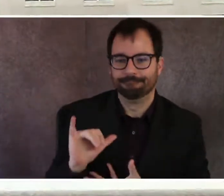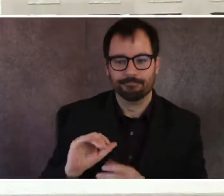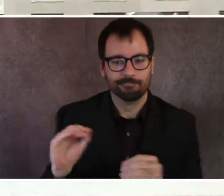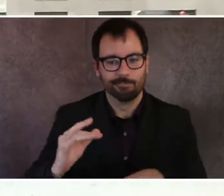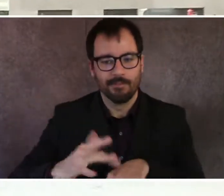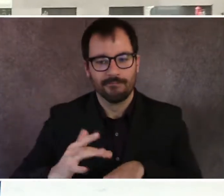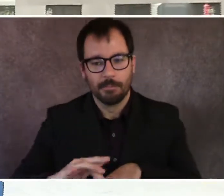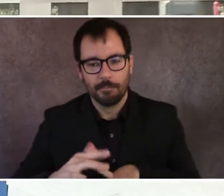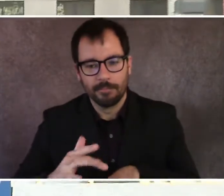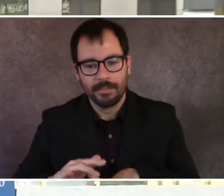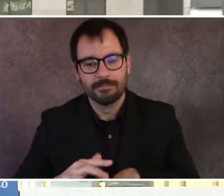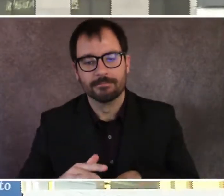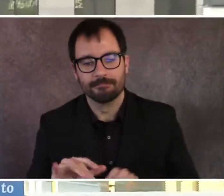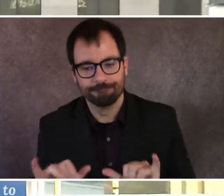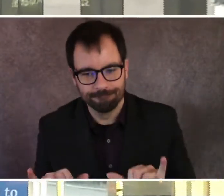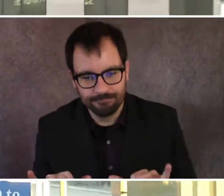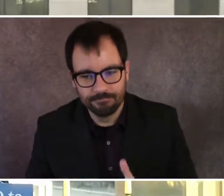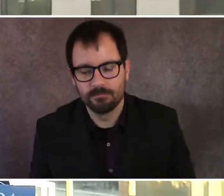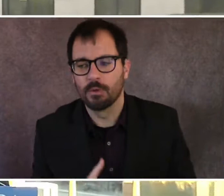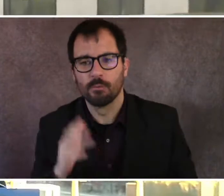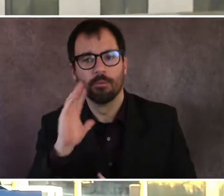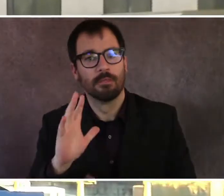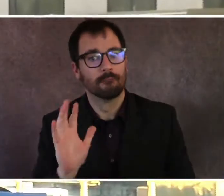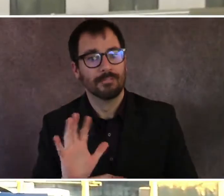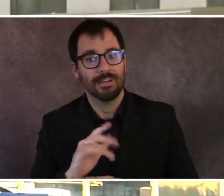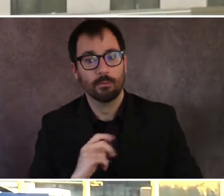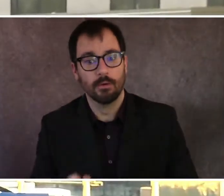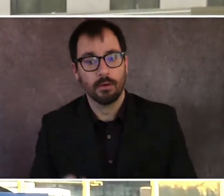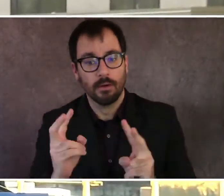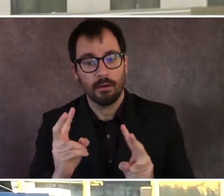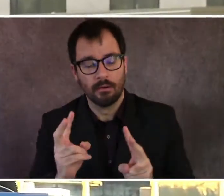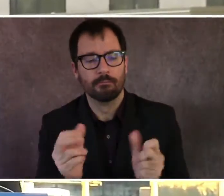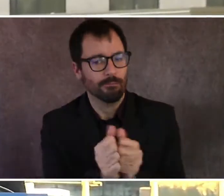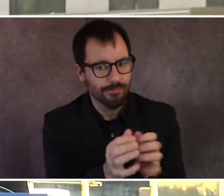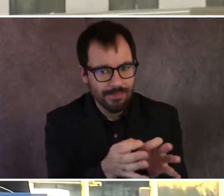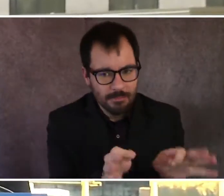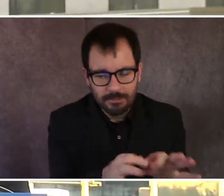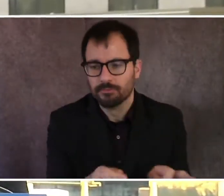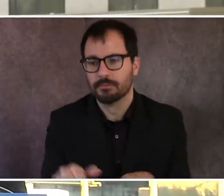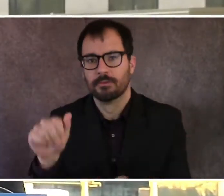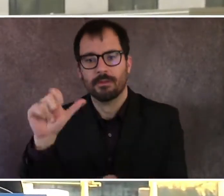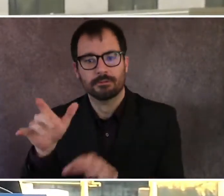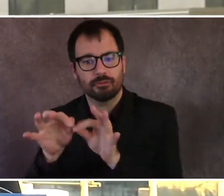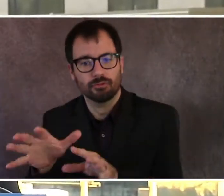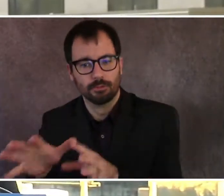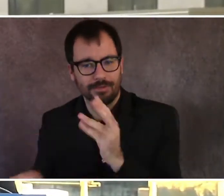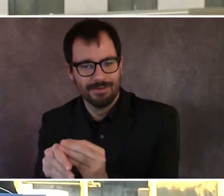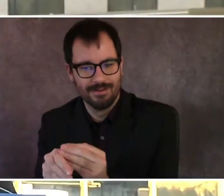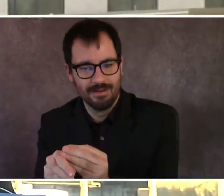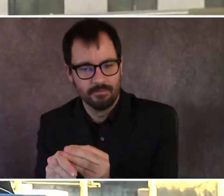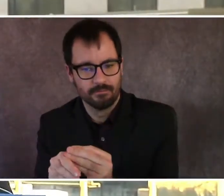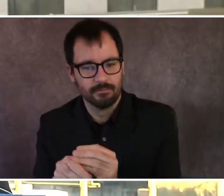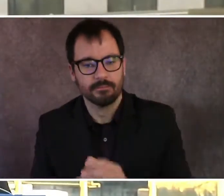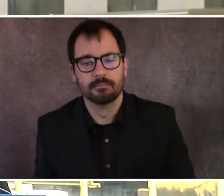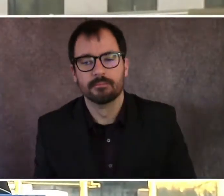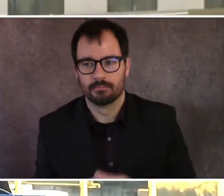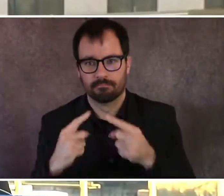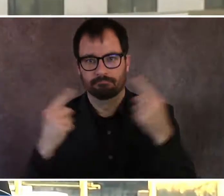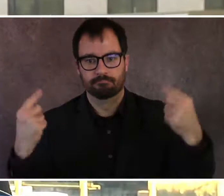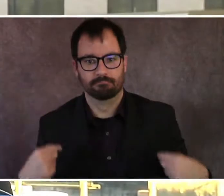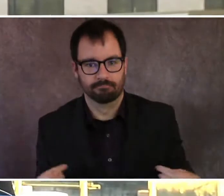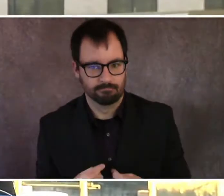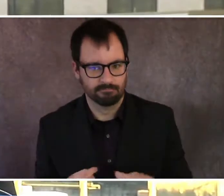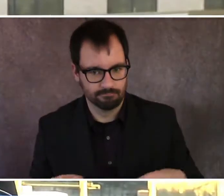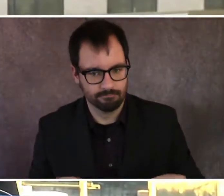are available today, so we'll be posting a video with captions and ASL interpretation, as well as a text transcript